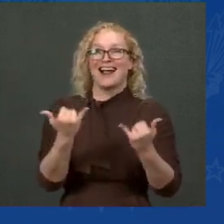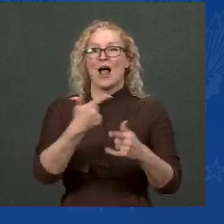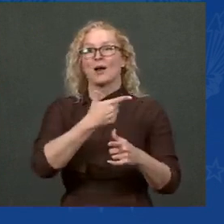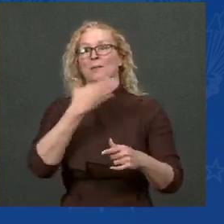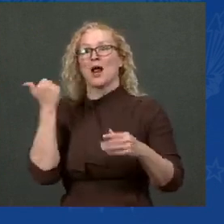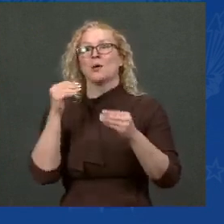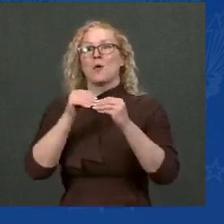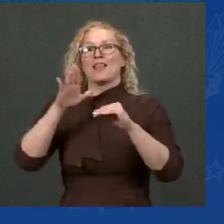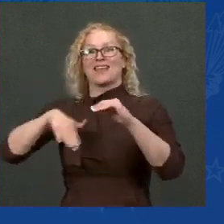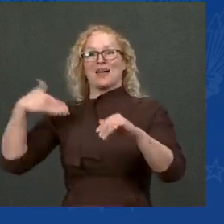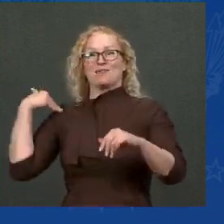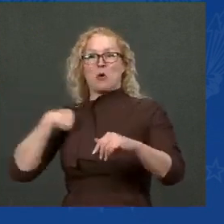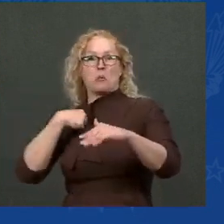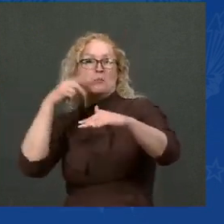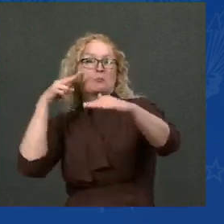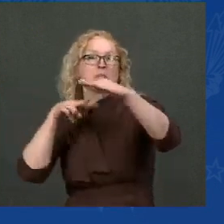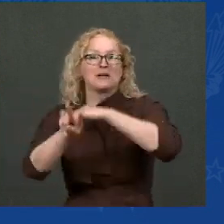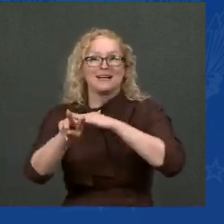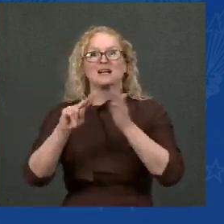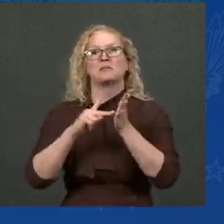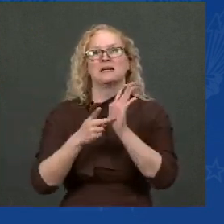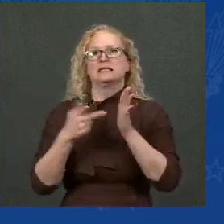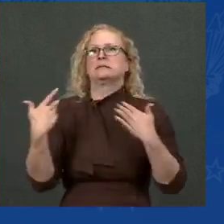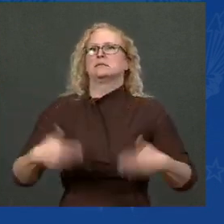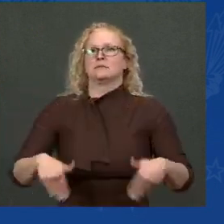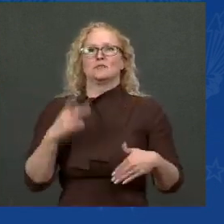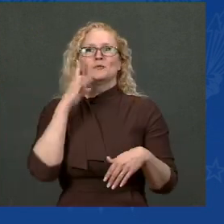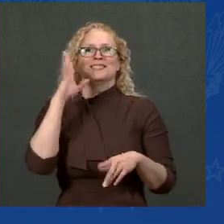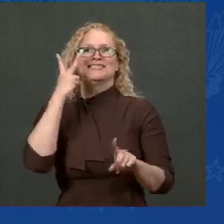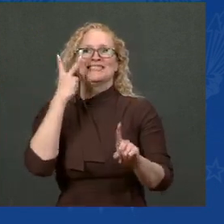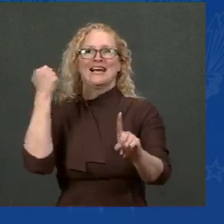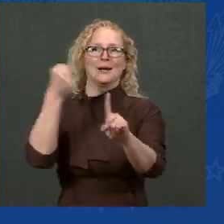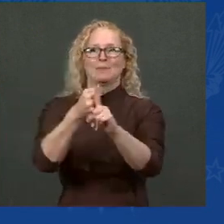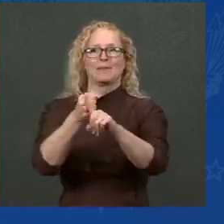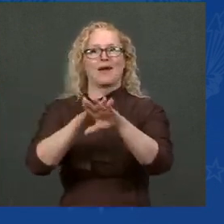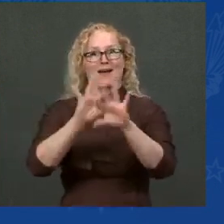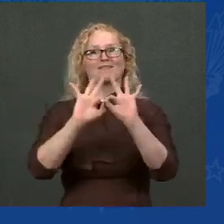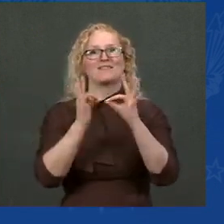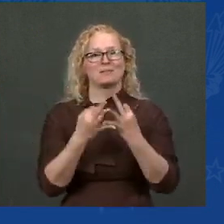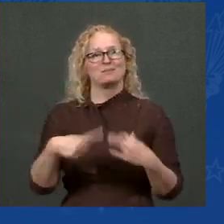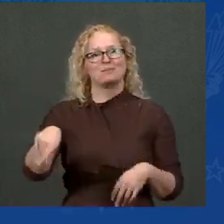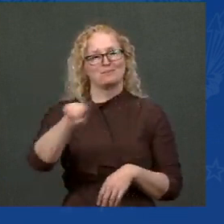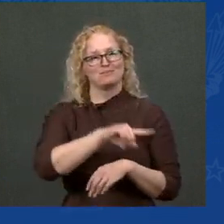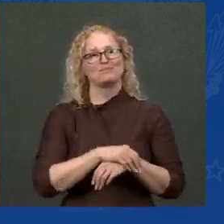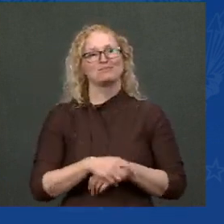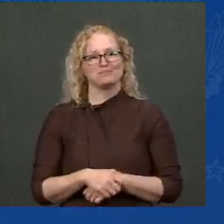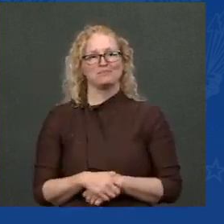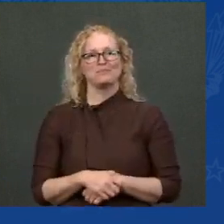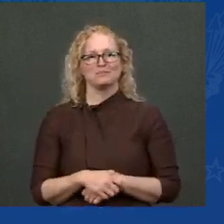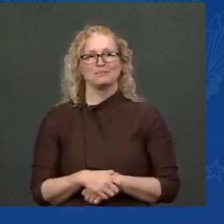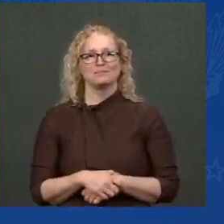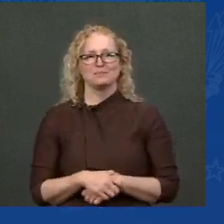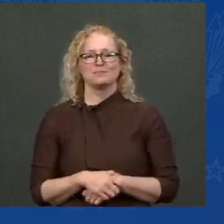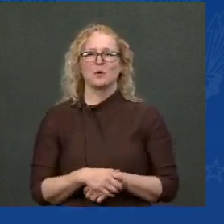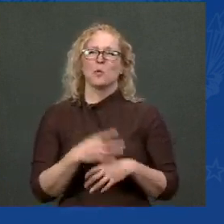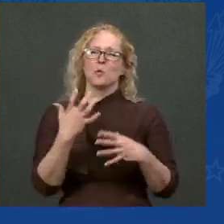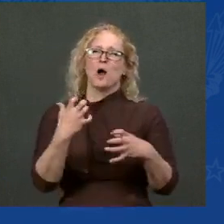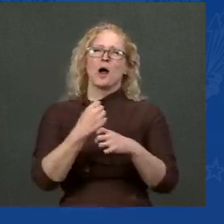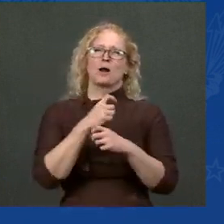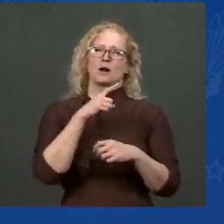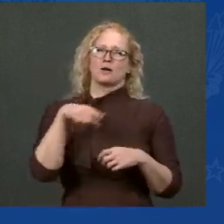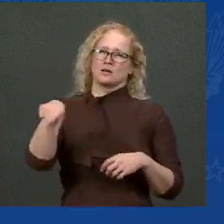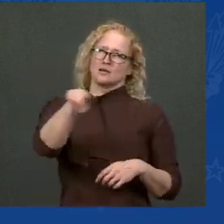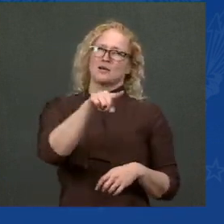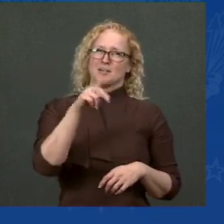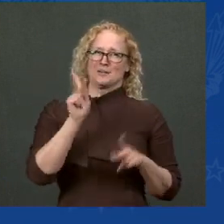to feel it in their lives, in their bank accounts, in their hopes and expectations for tomorrow that's better than